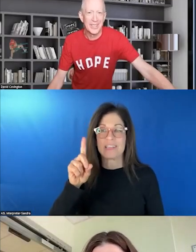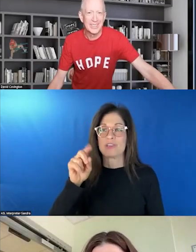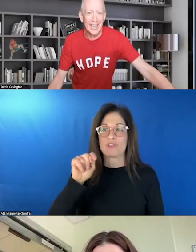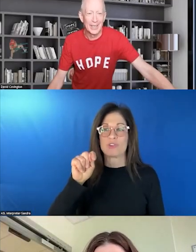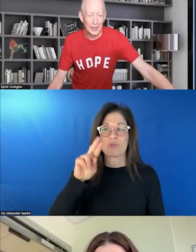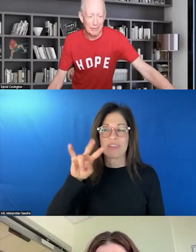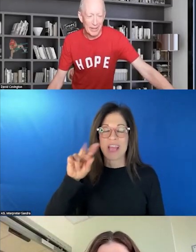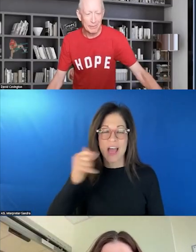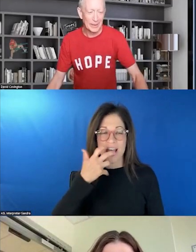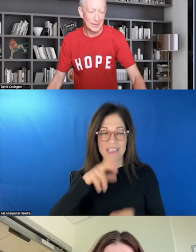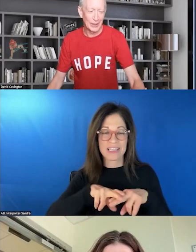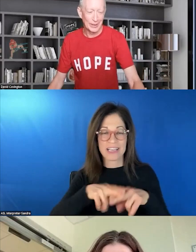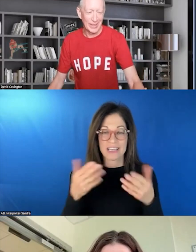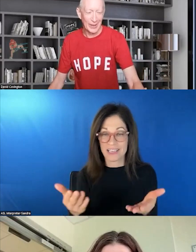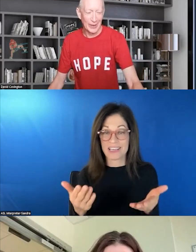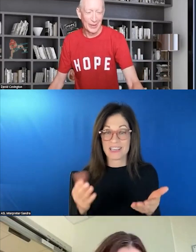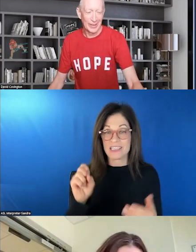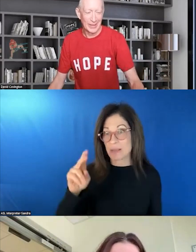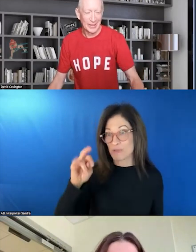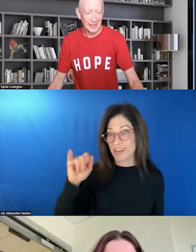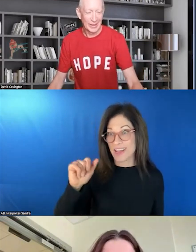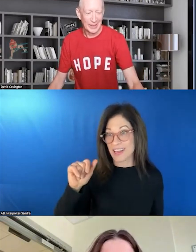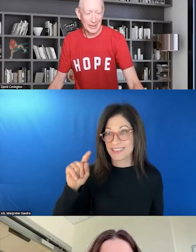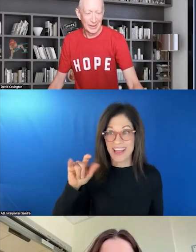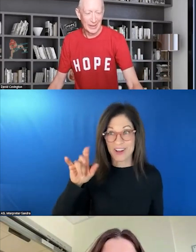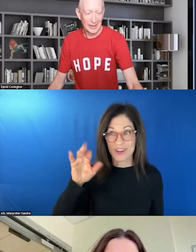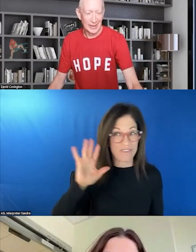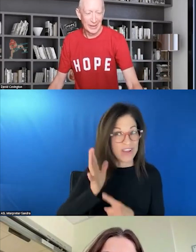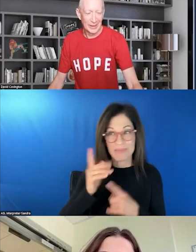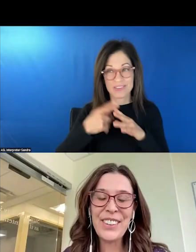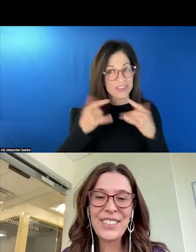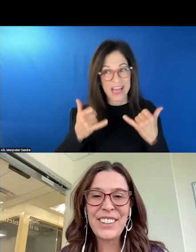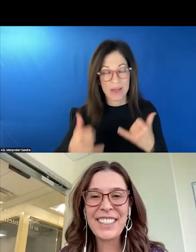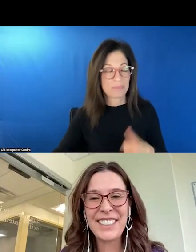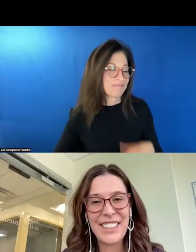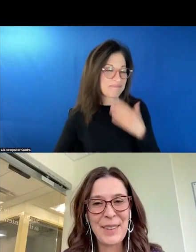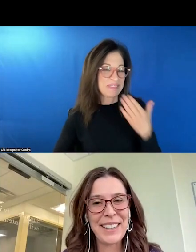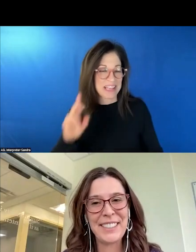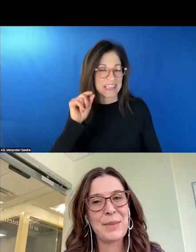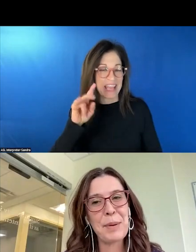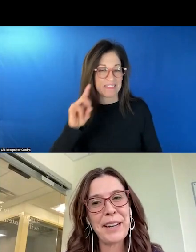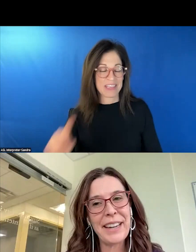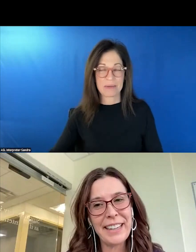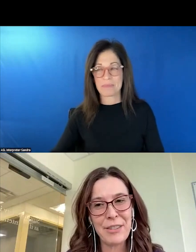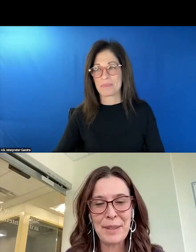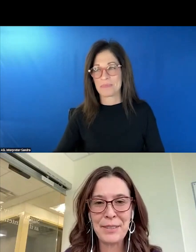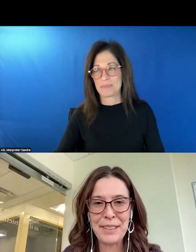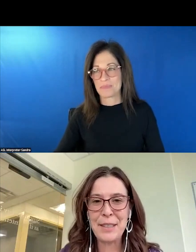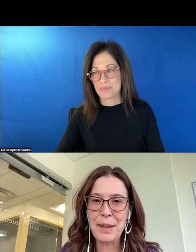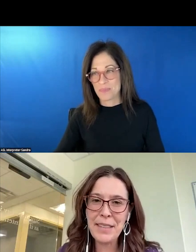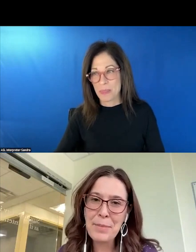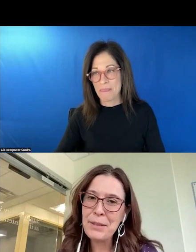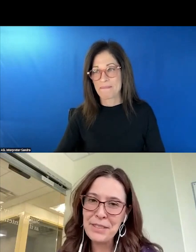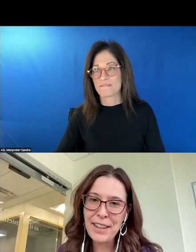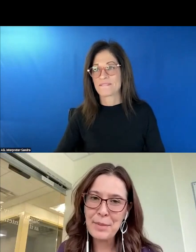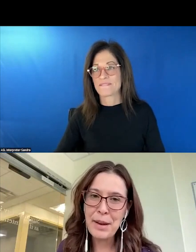Sabrina Taylor, your five minutes starts now. Thanks, David. So the Crisis Jam audience is pretty familiar with